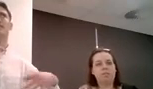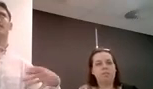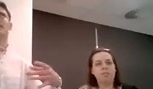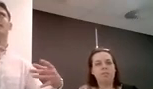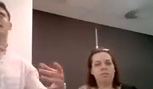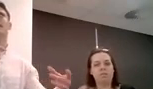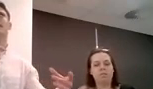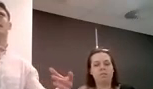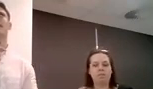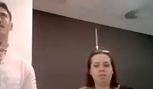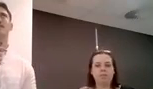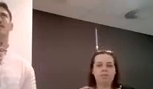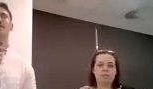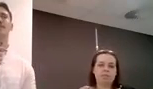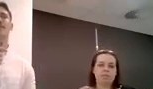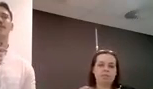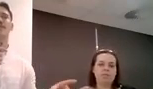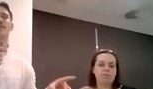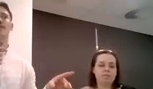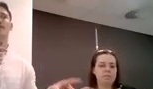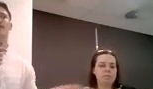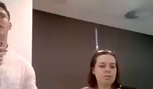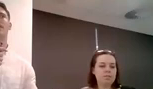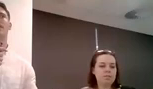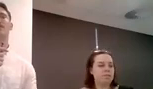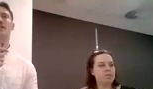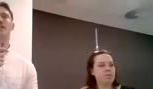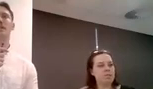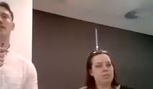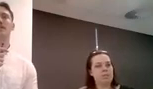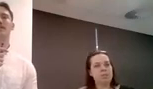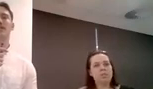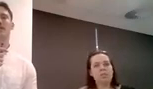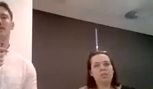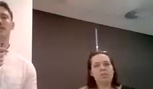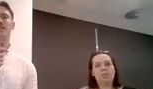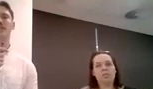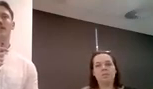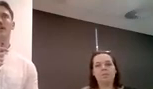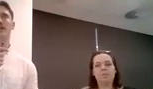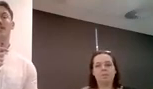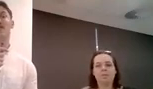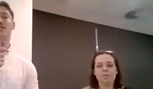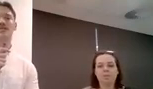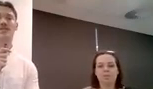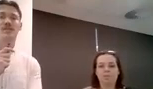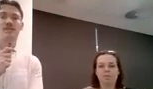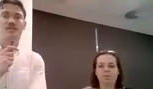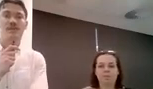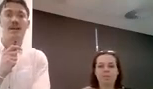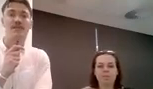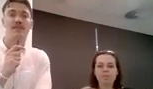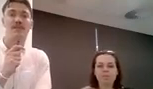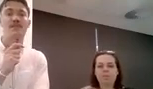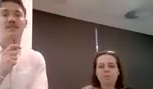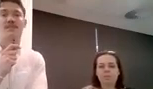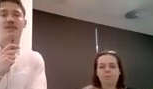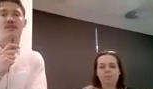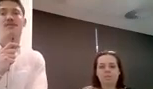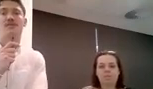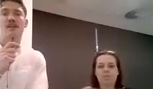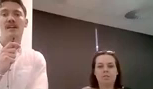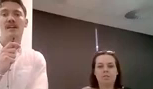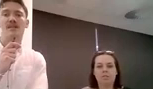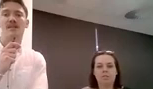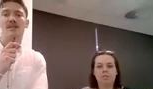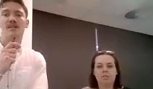look to embed disability support and service all the way through our tertiary education institutes so we have a human